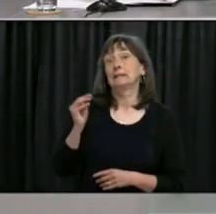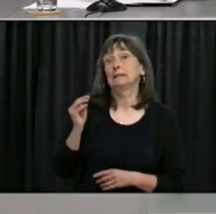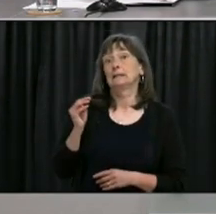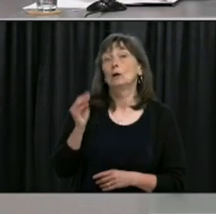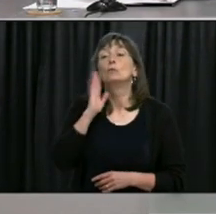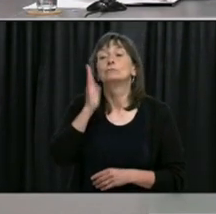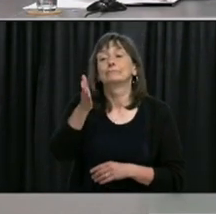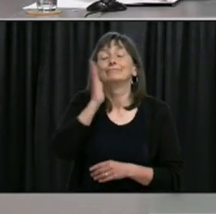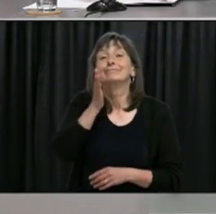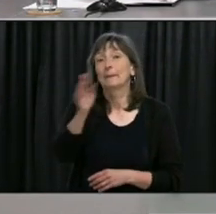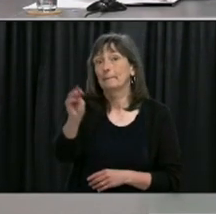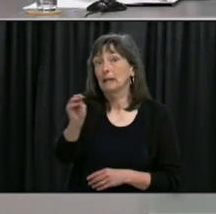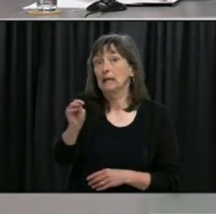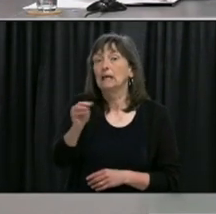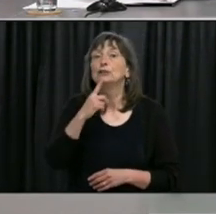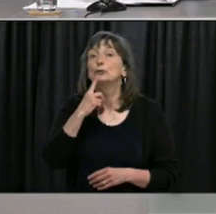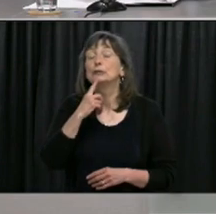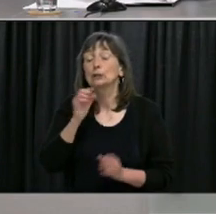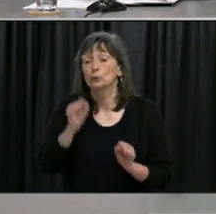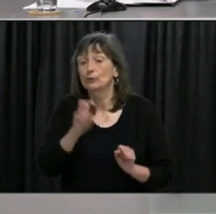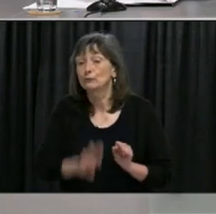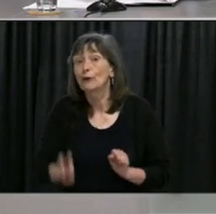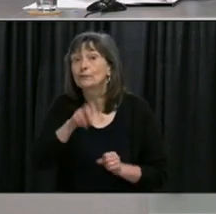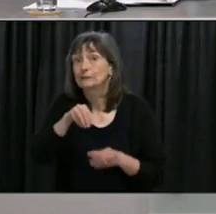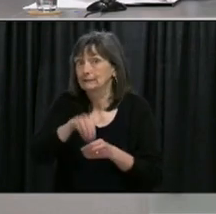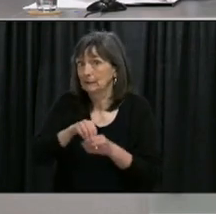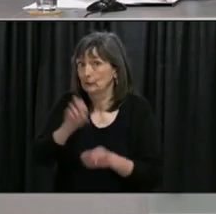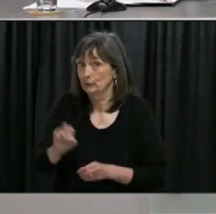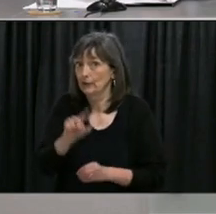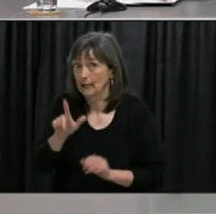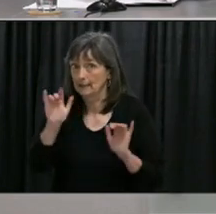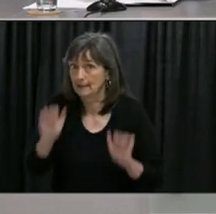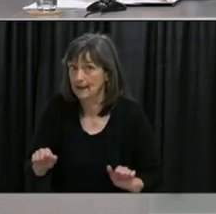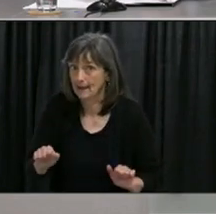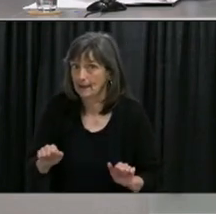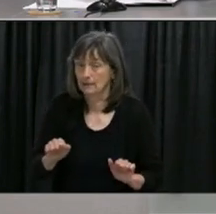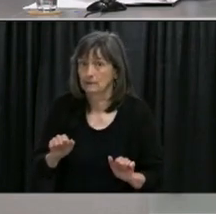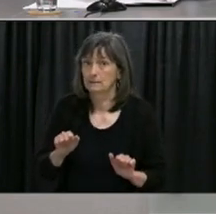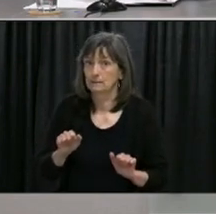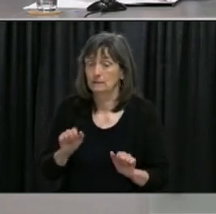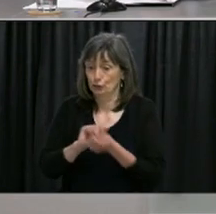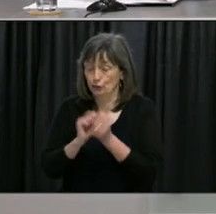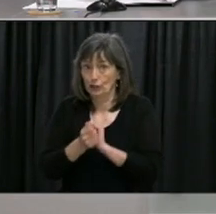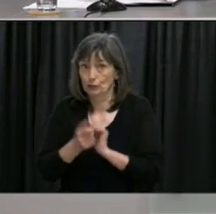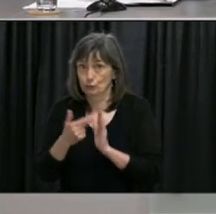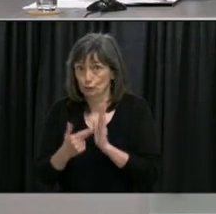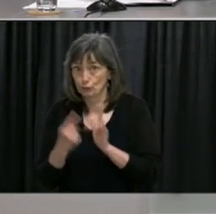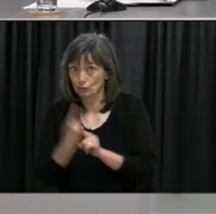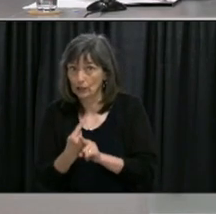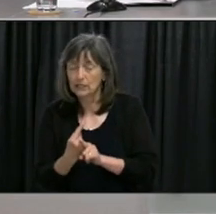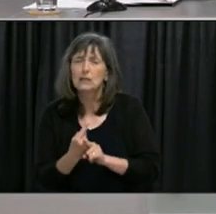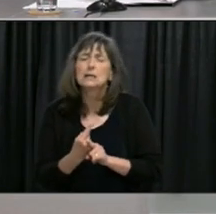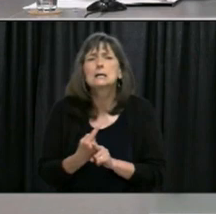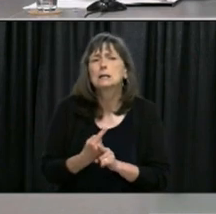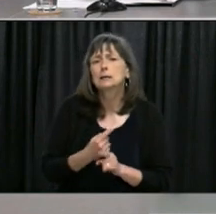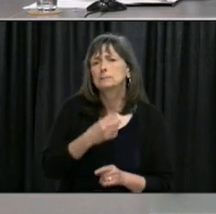going to be allowed now that you're no longer recommending only essential travel within the province I'm wondering if you can give us an idea of as